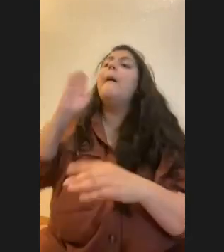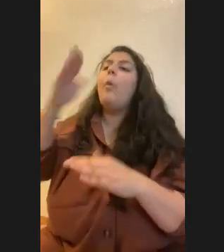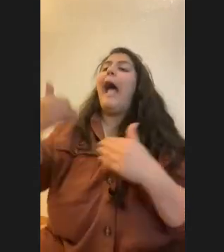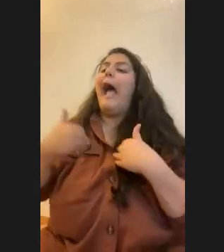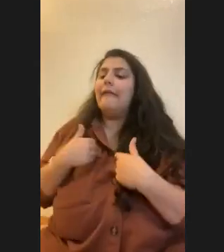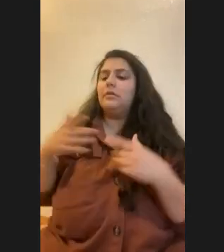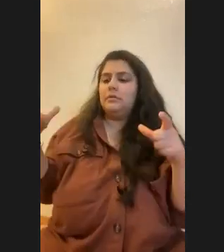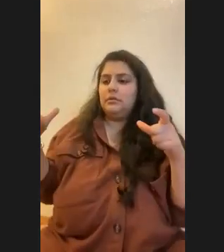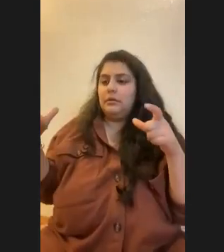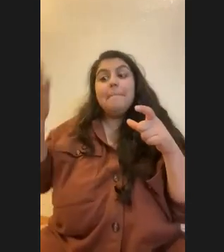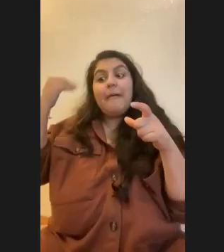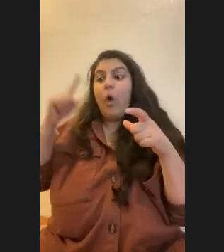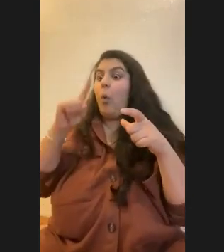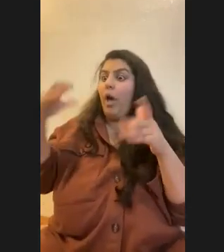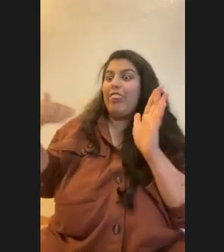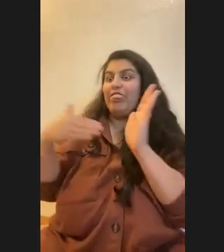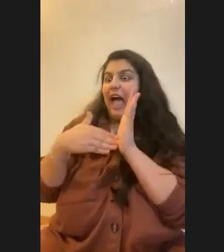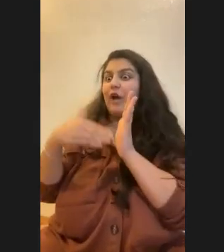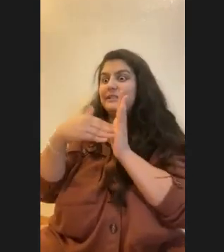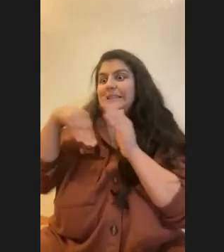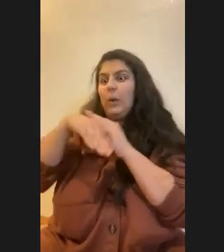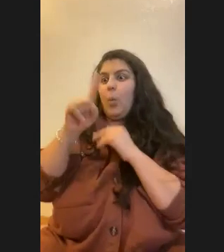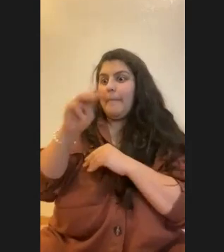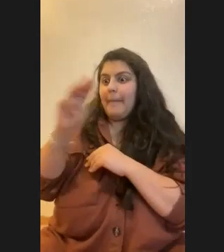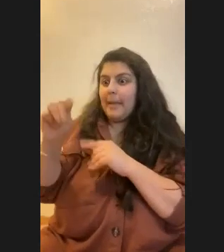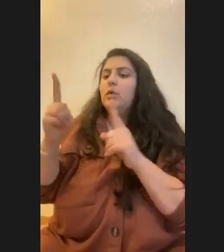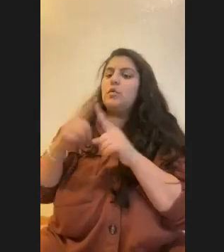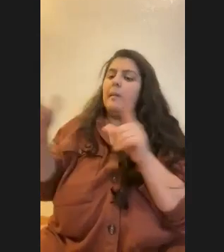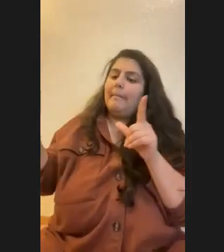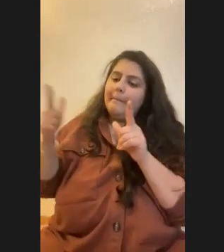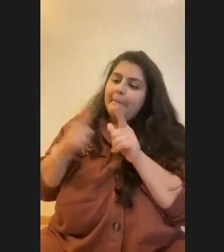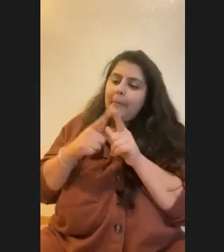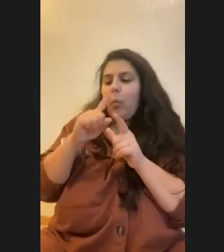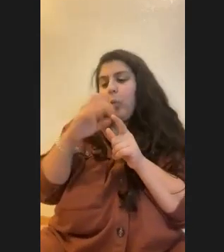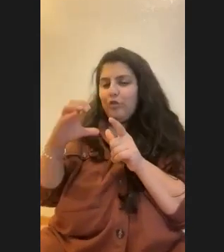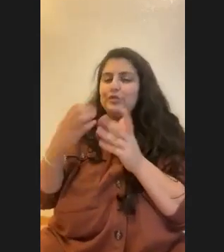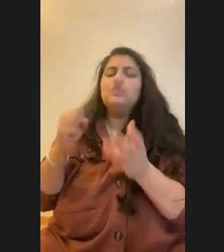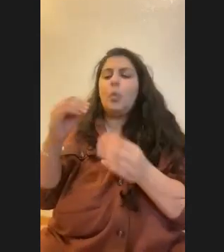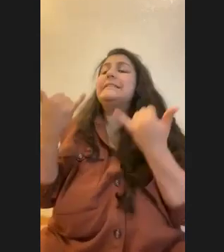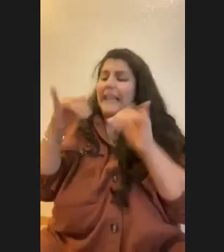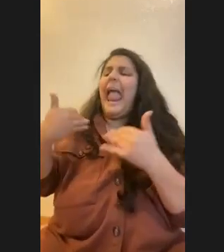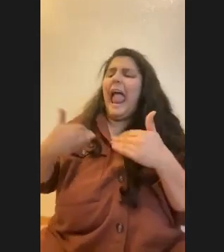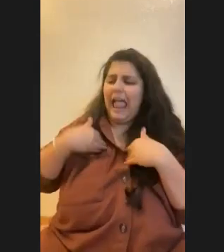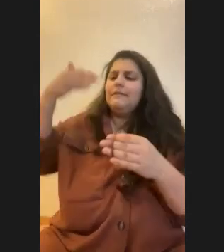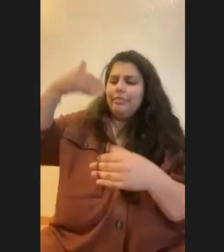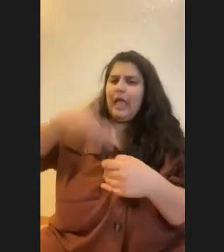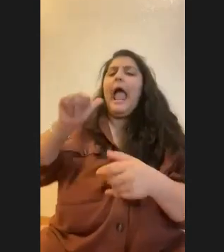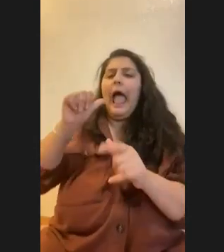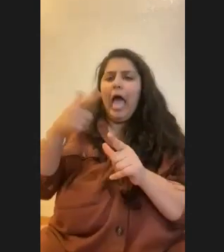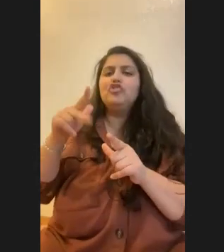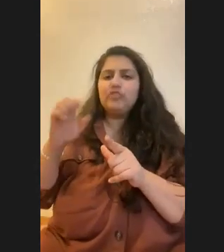a hundred thousand in a millimeter to like a hundred and a millimeter. So there's still some algae there. And once it's feeling,